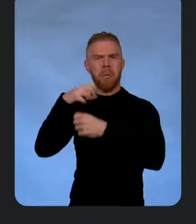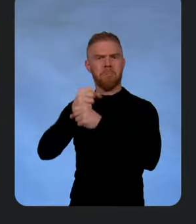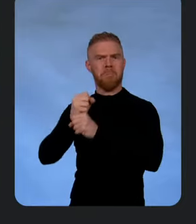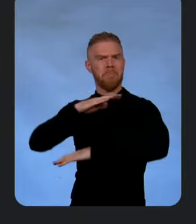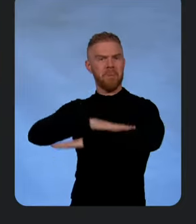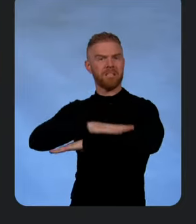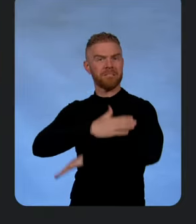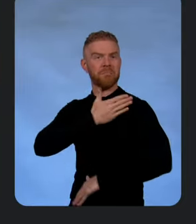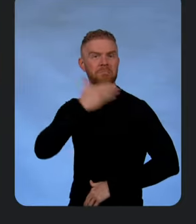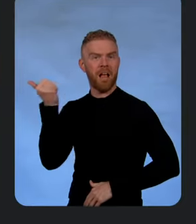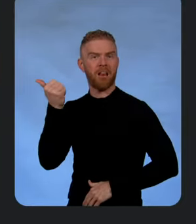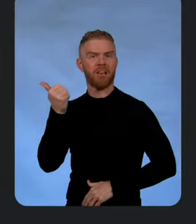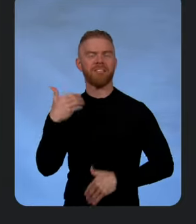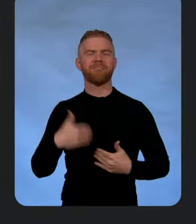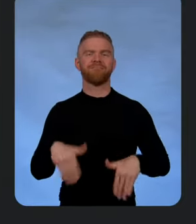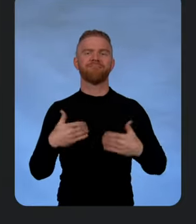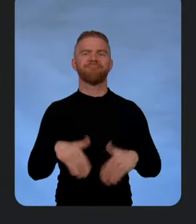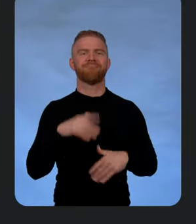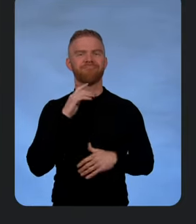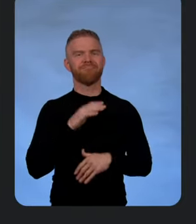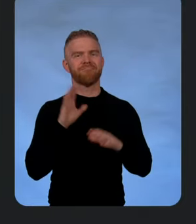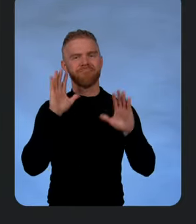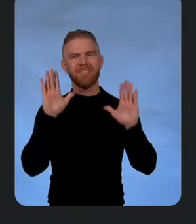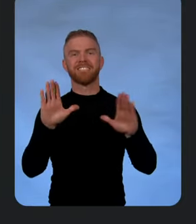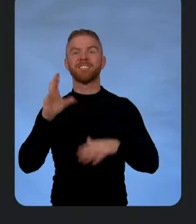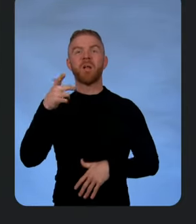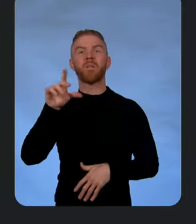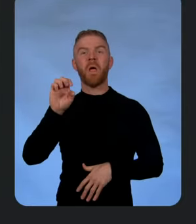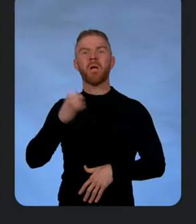you so much for having me. Yeah. That was amazing. Chloe, back to you.